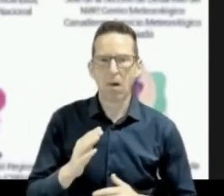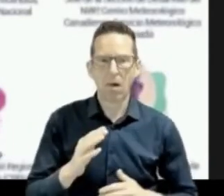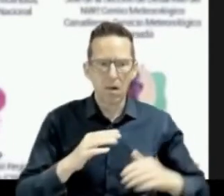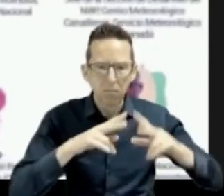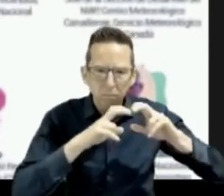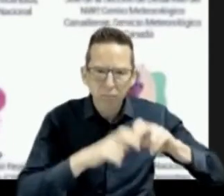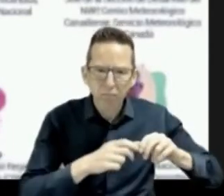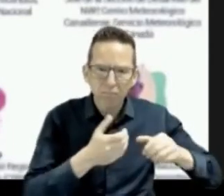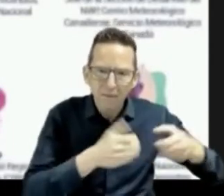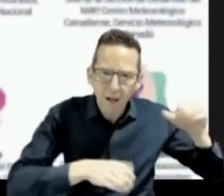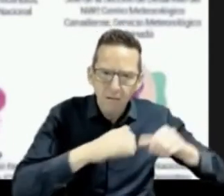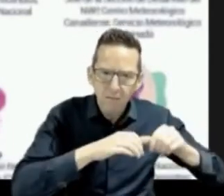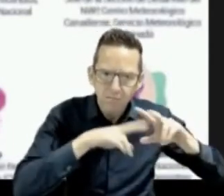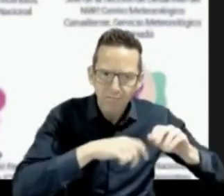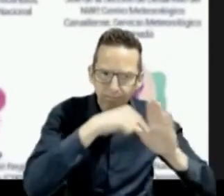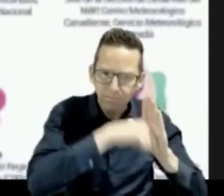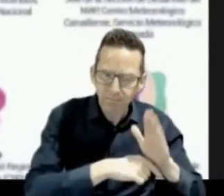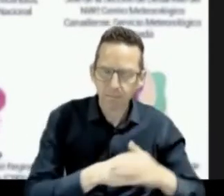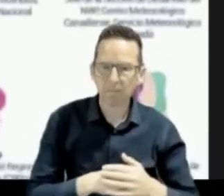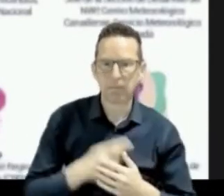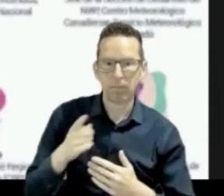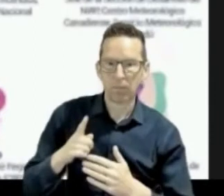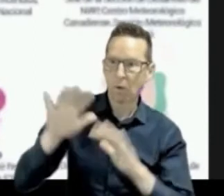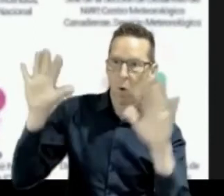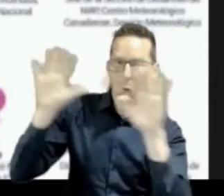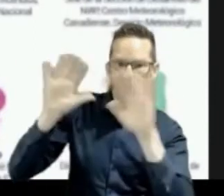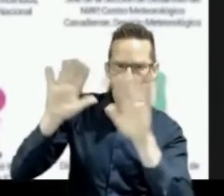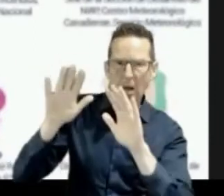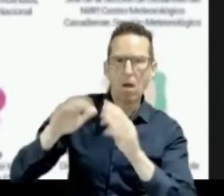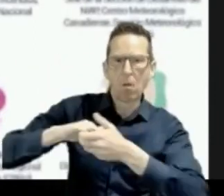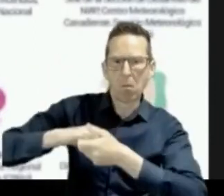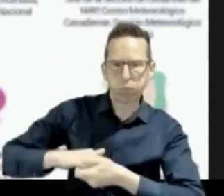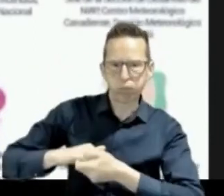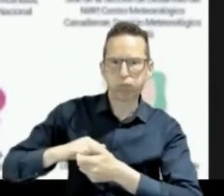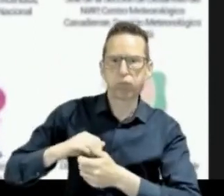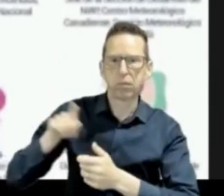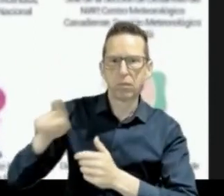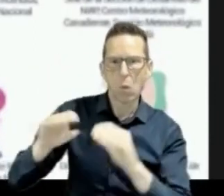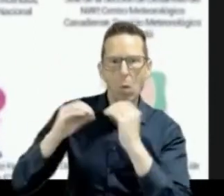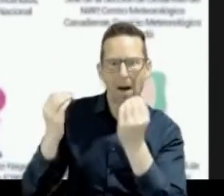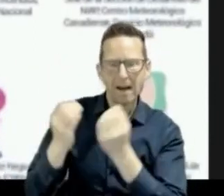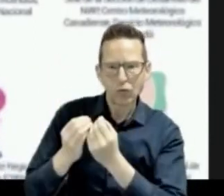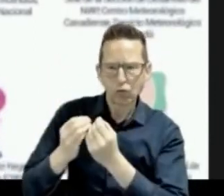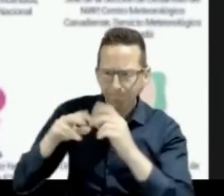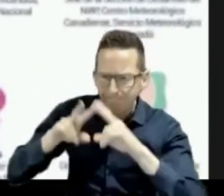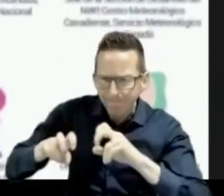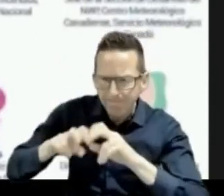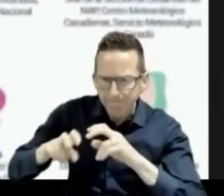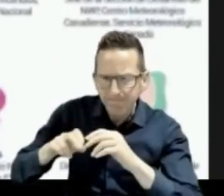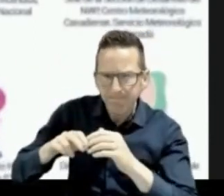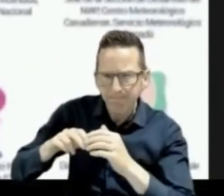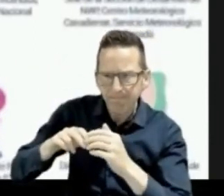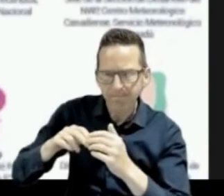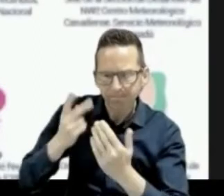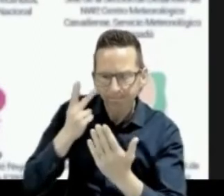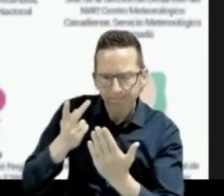reduction from World Meteorological Organization and lead of the project data of decision making for America and the Caribbean from